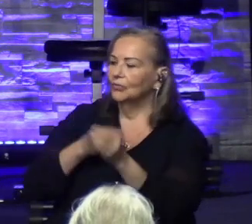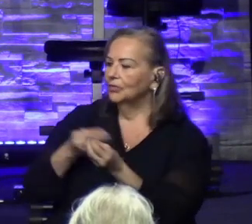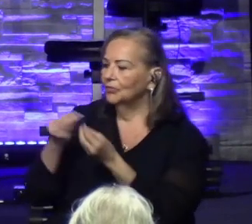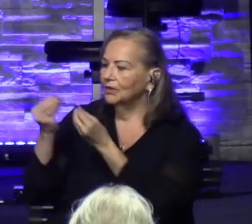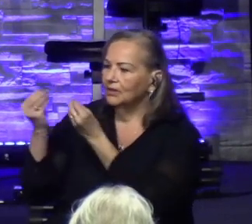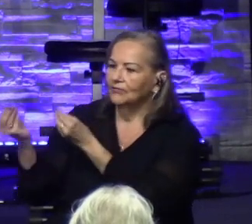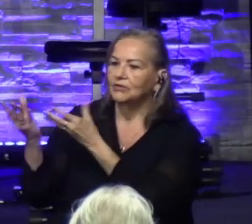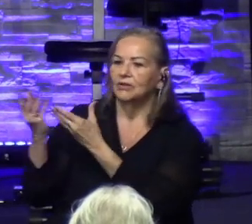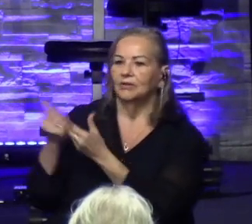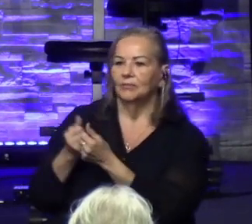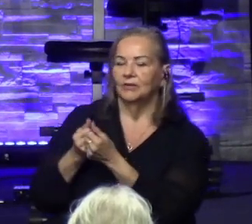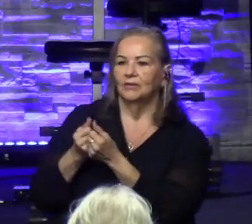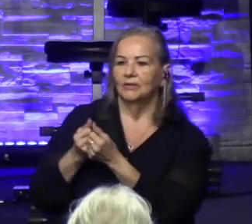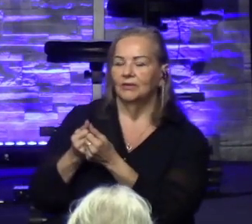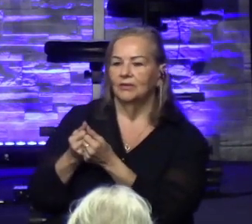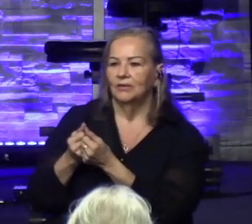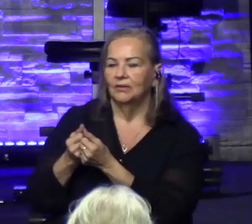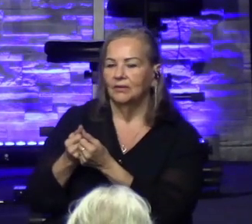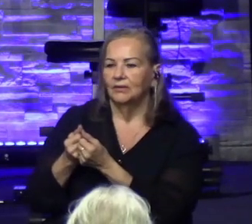multiply it.